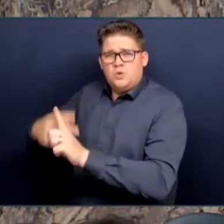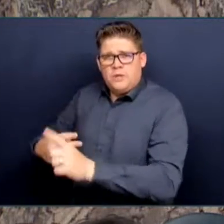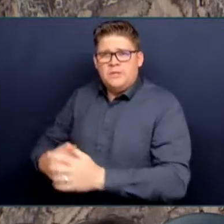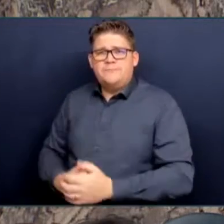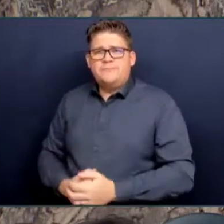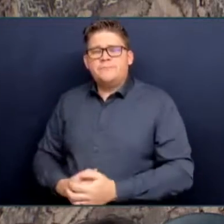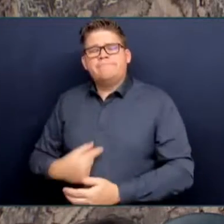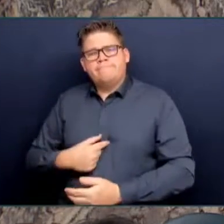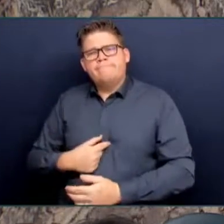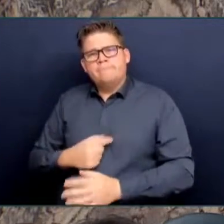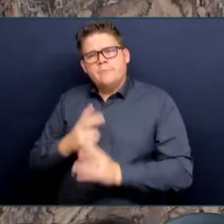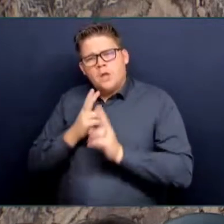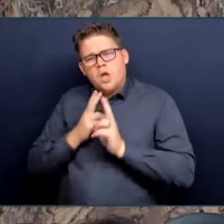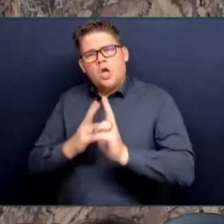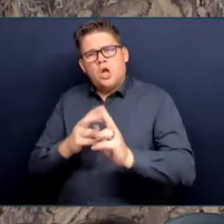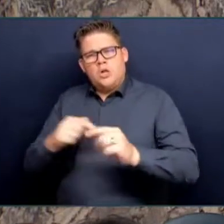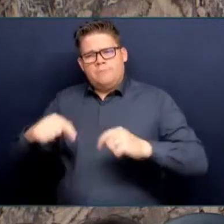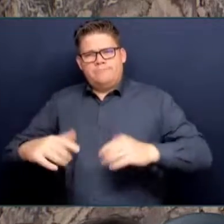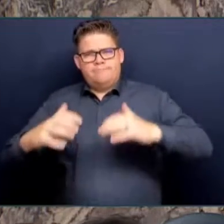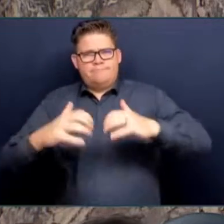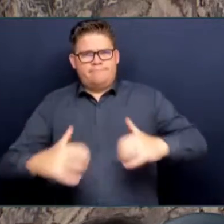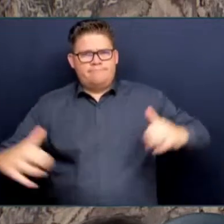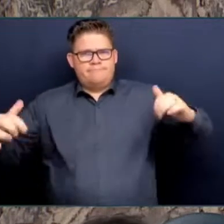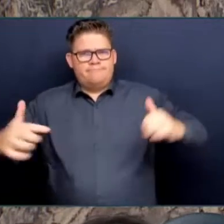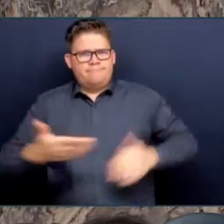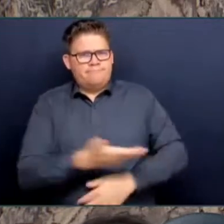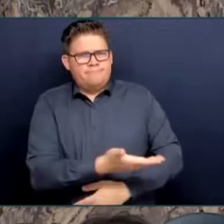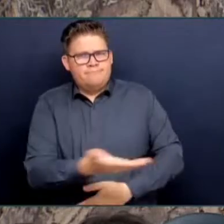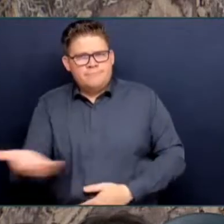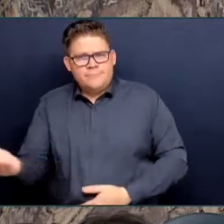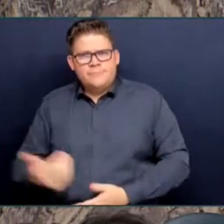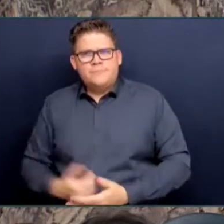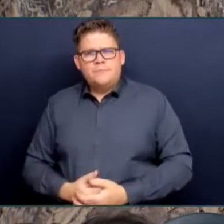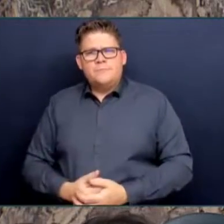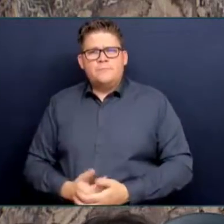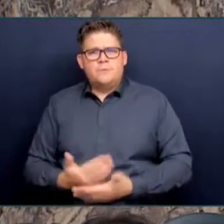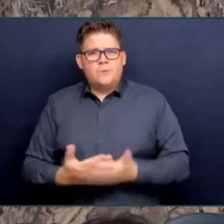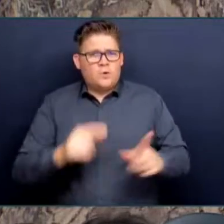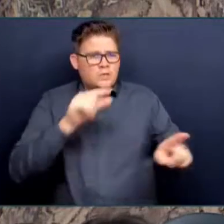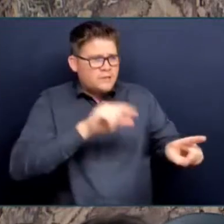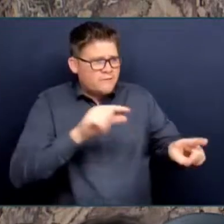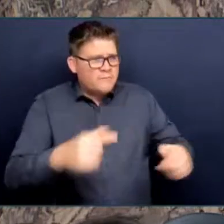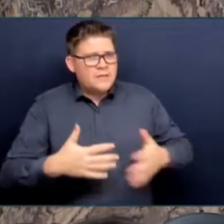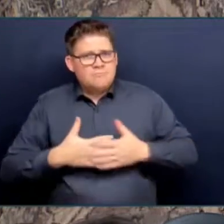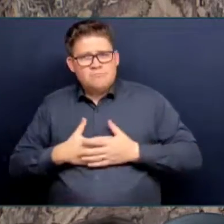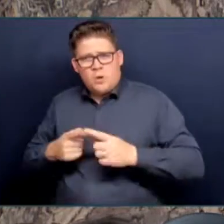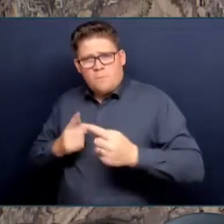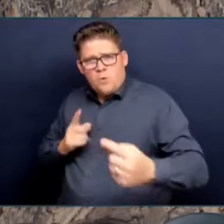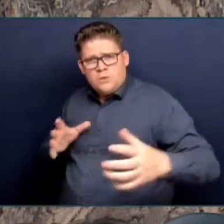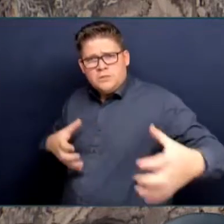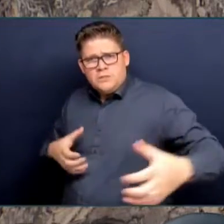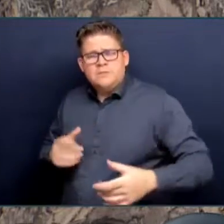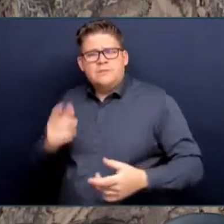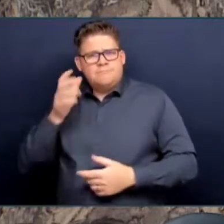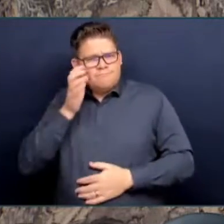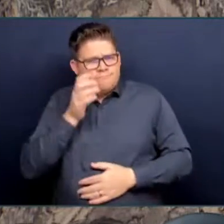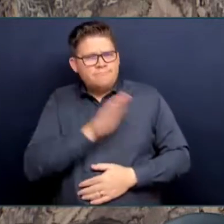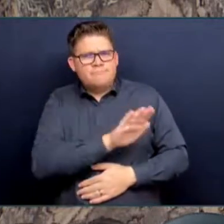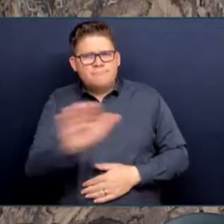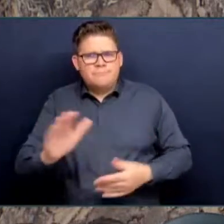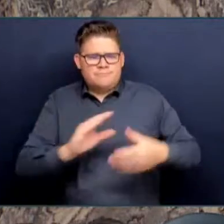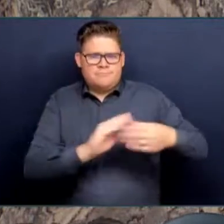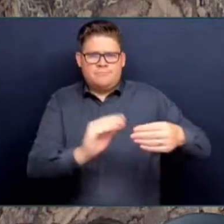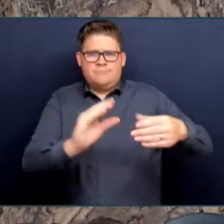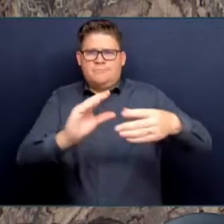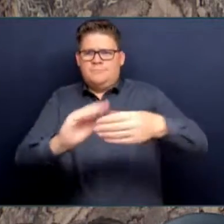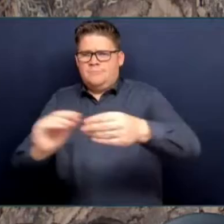meaningful impacts in communities across the province and helping people, helping people that are suffering